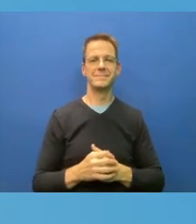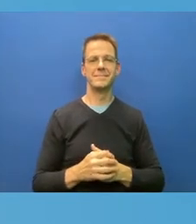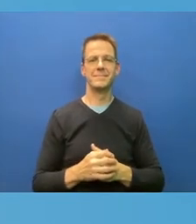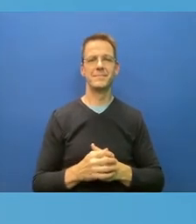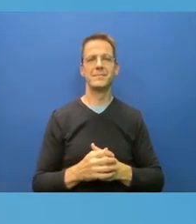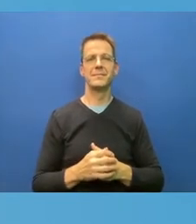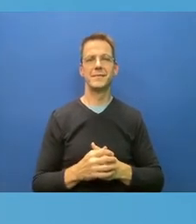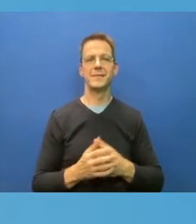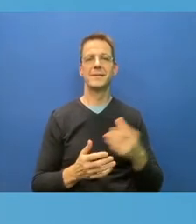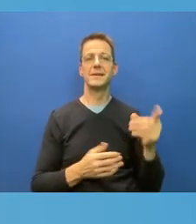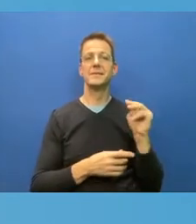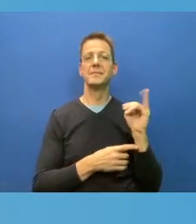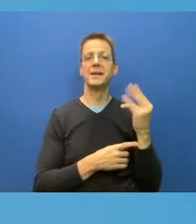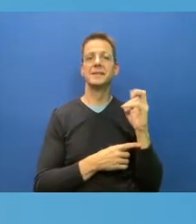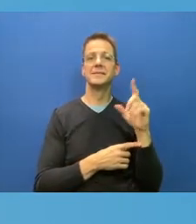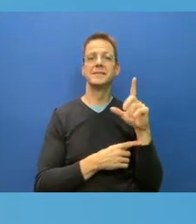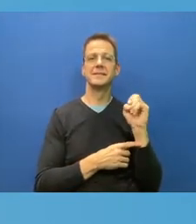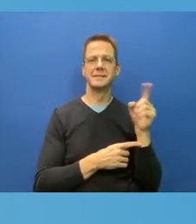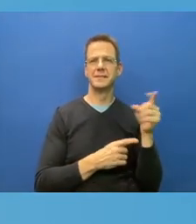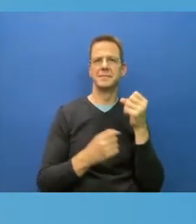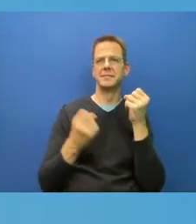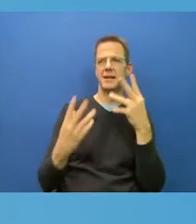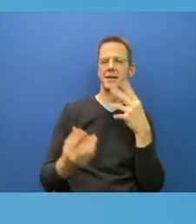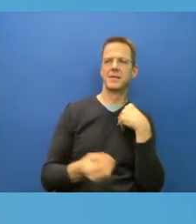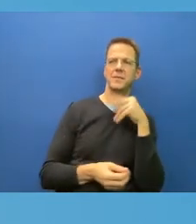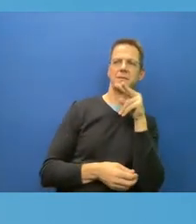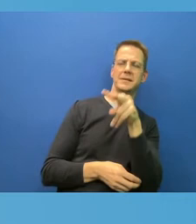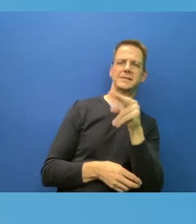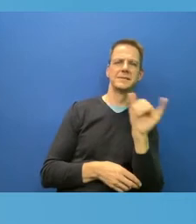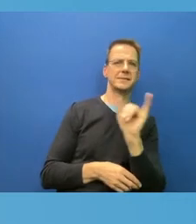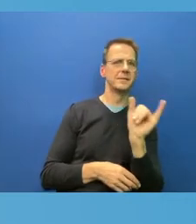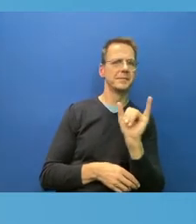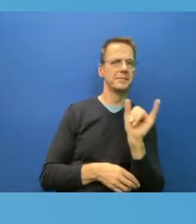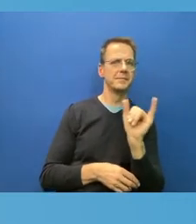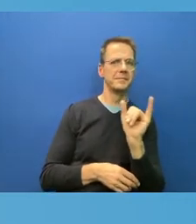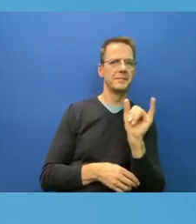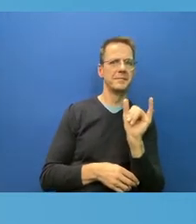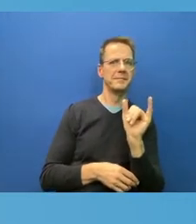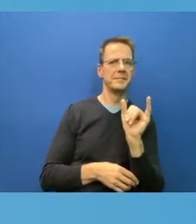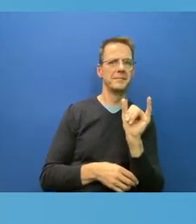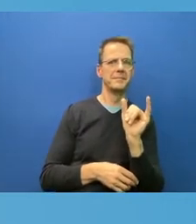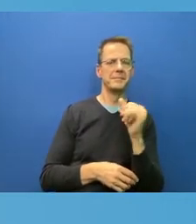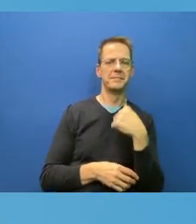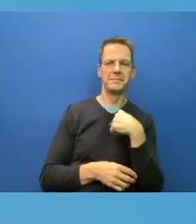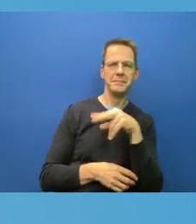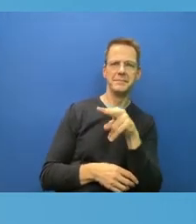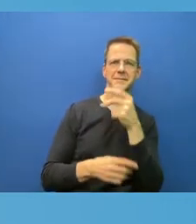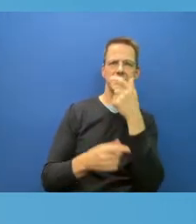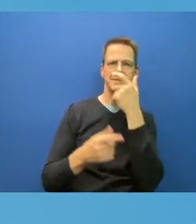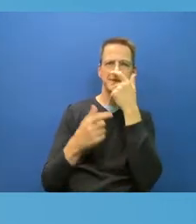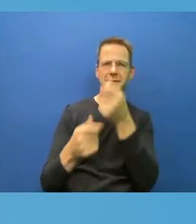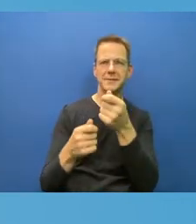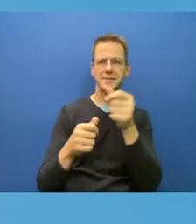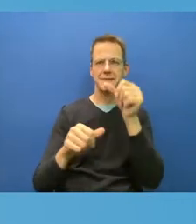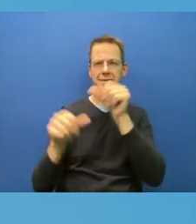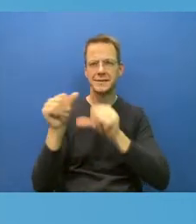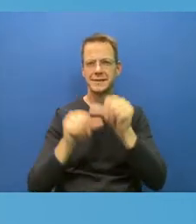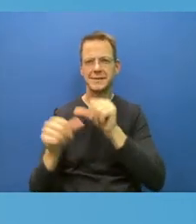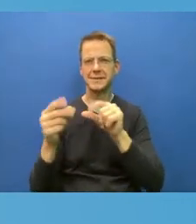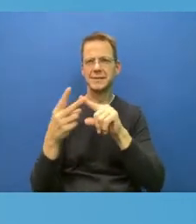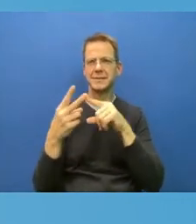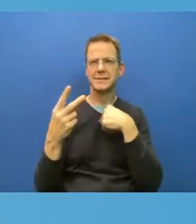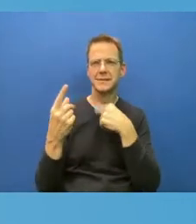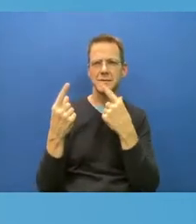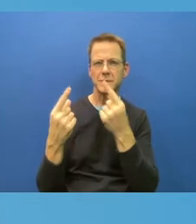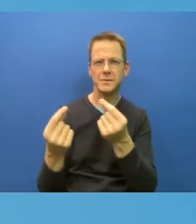science, in the actions that they can take, and in keeping their families and their communities safe. We don't have a huge following